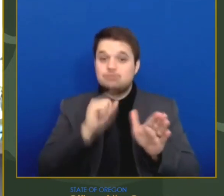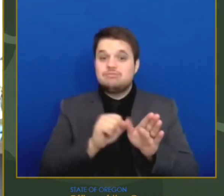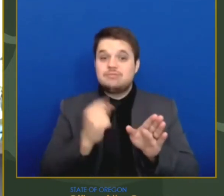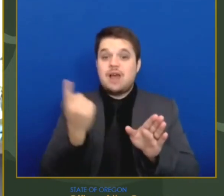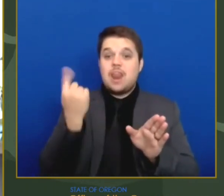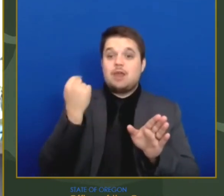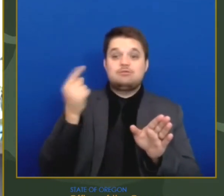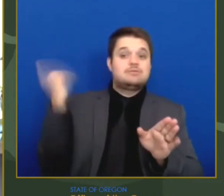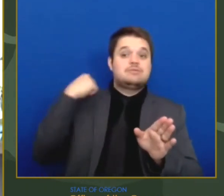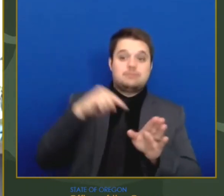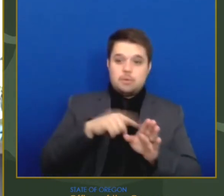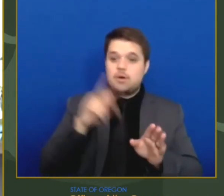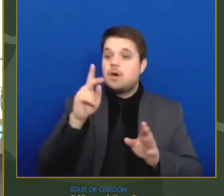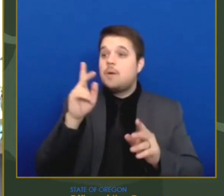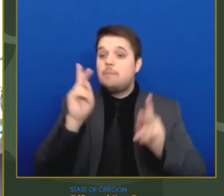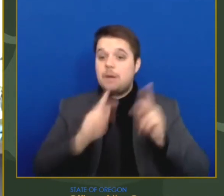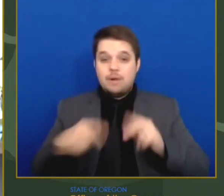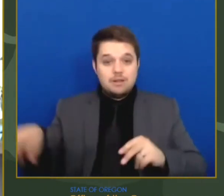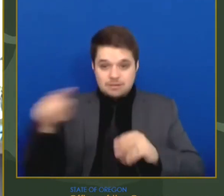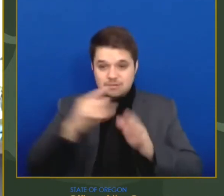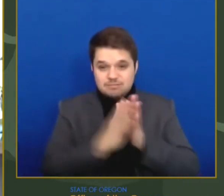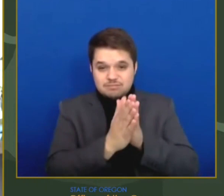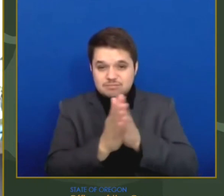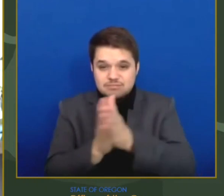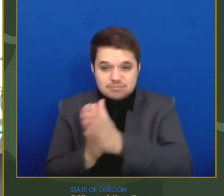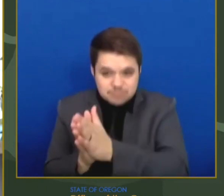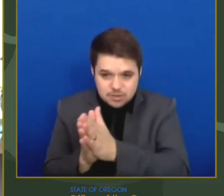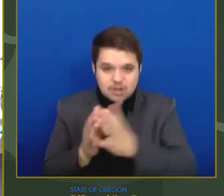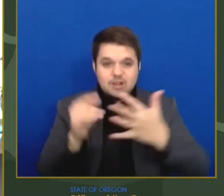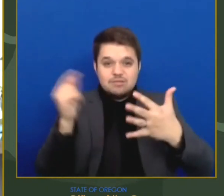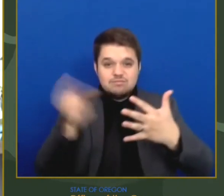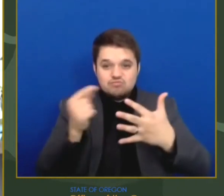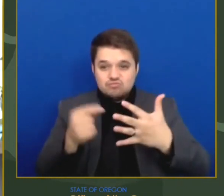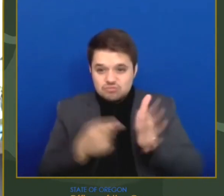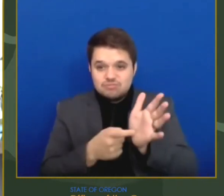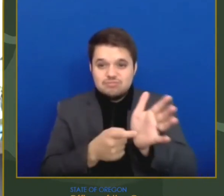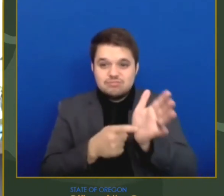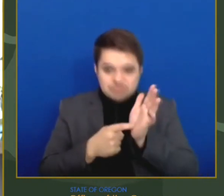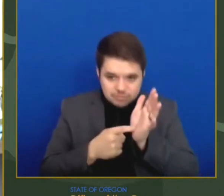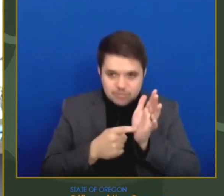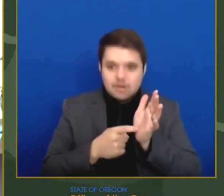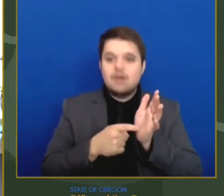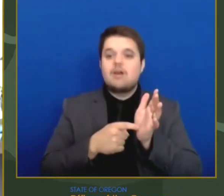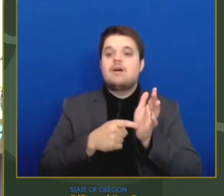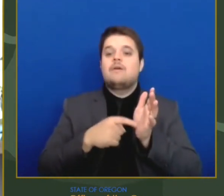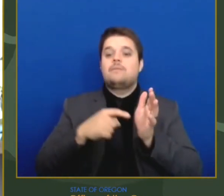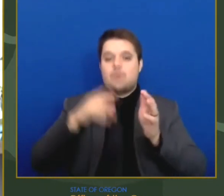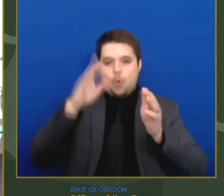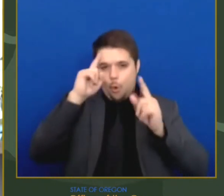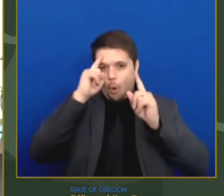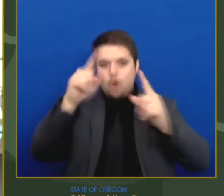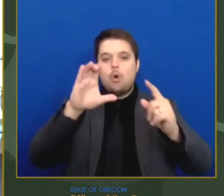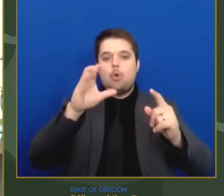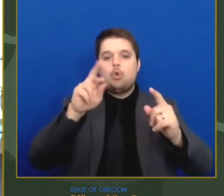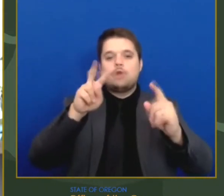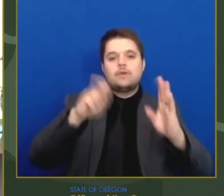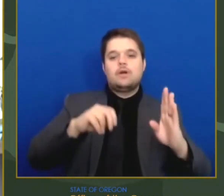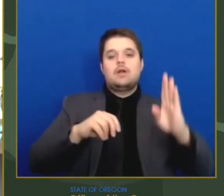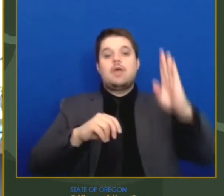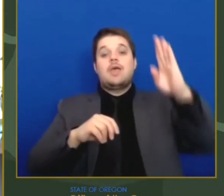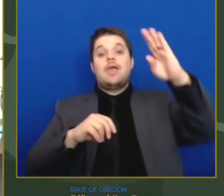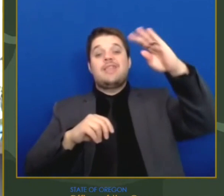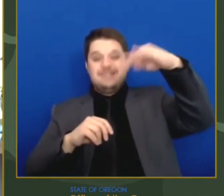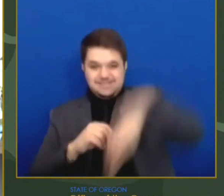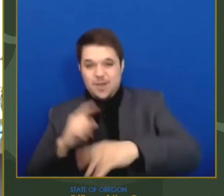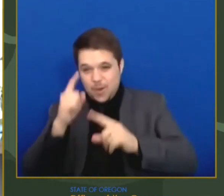curve against COVID-19 in Oregon. And you have done just that. It's imperative that we continue our collective